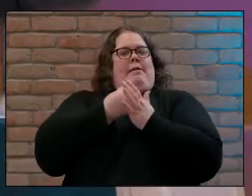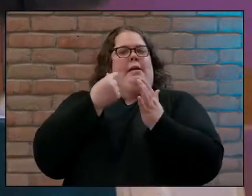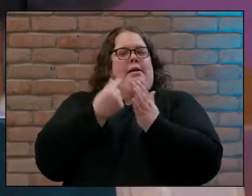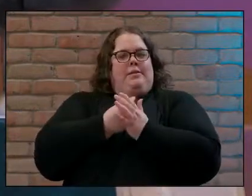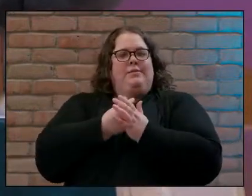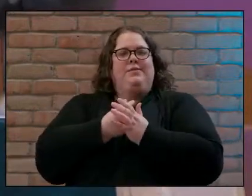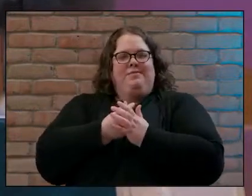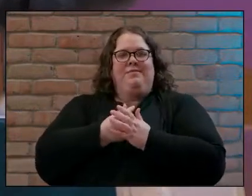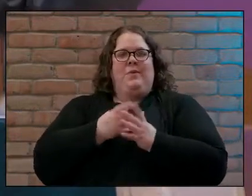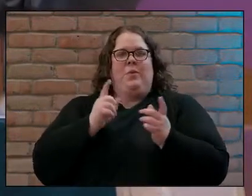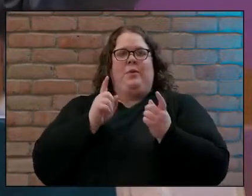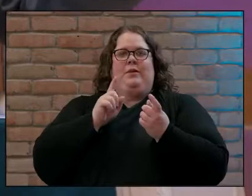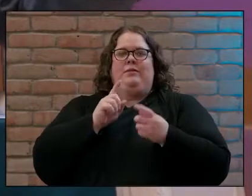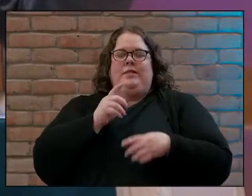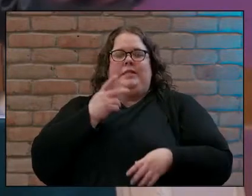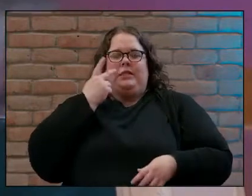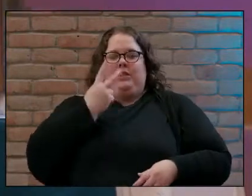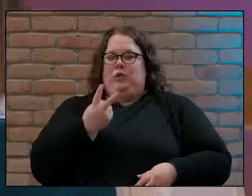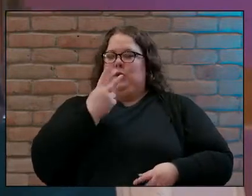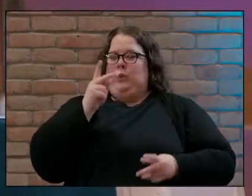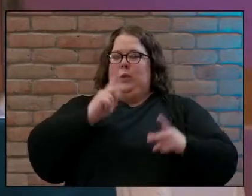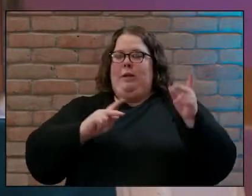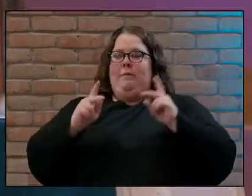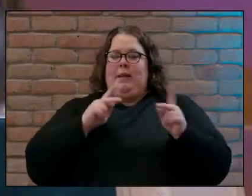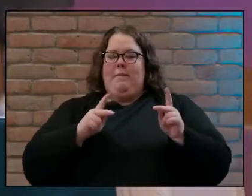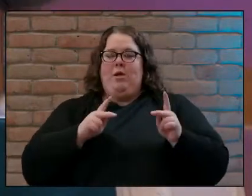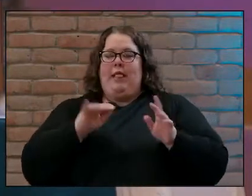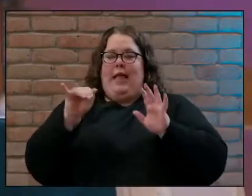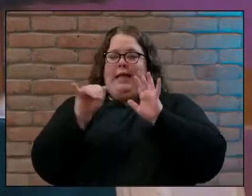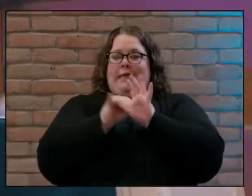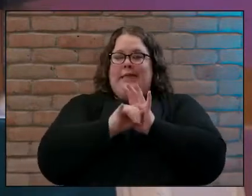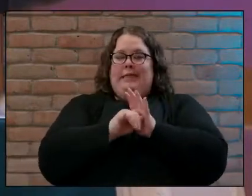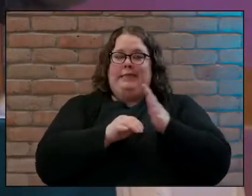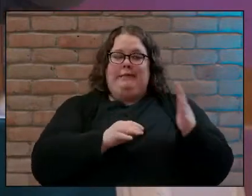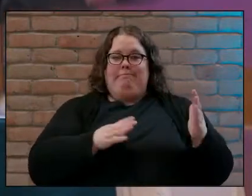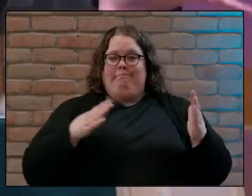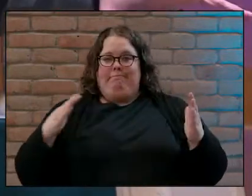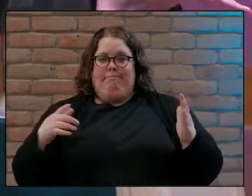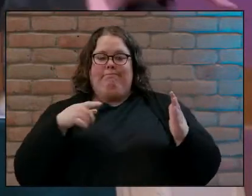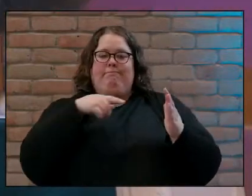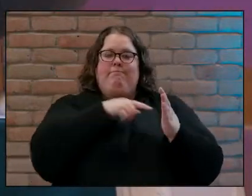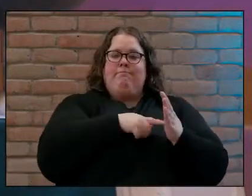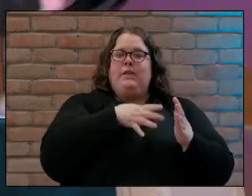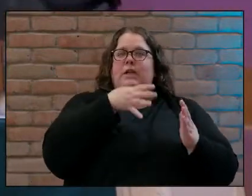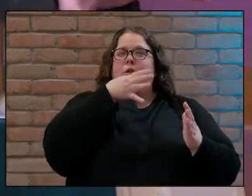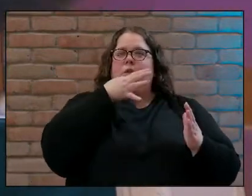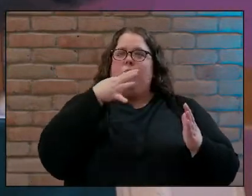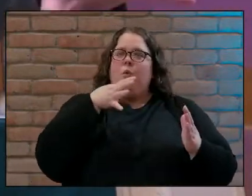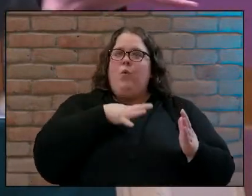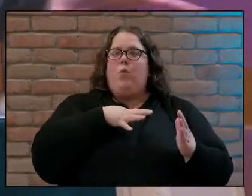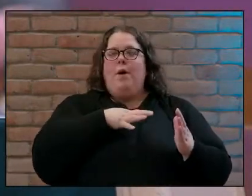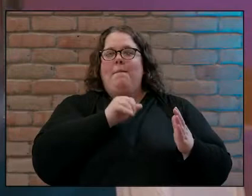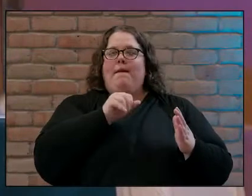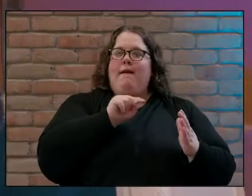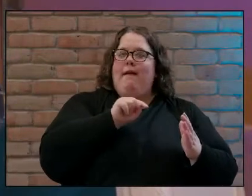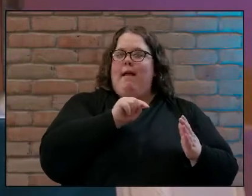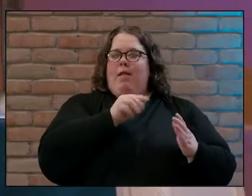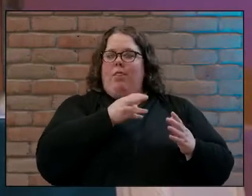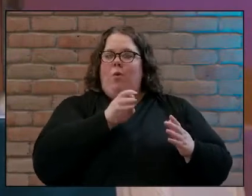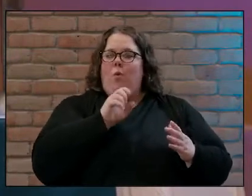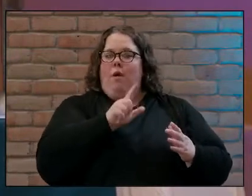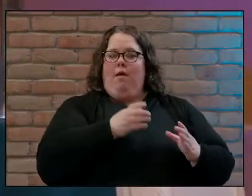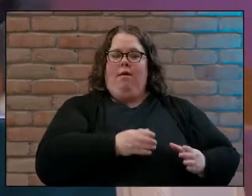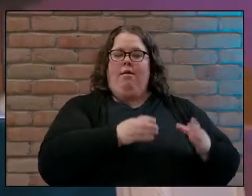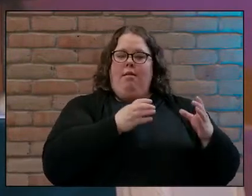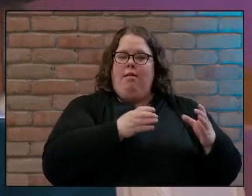opposite ends of the identity spectrum we meet the woman at the well she's never named she's only known as the Samaritan woman at the